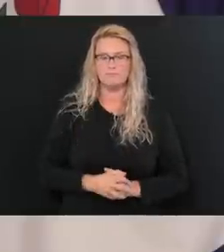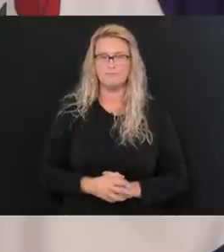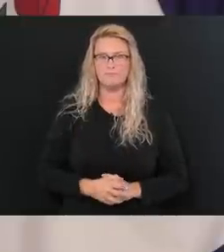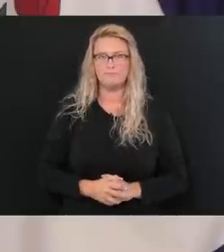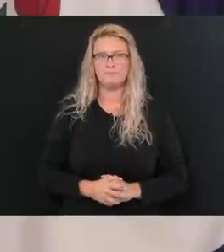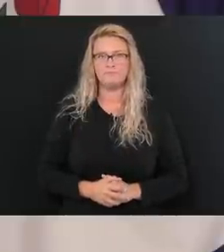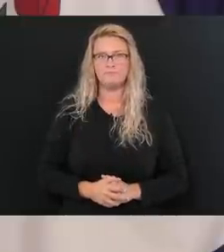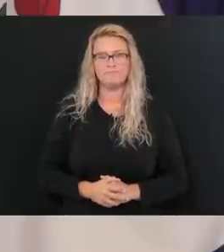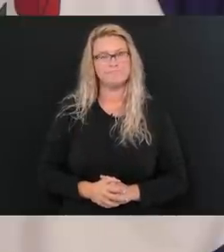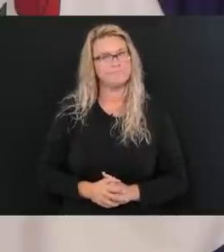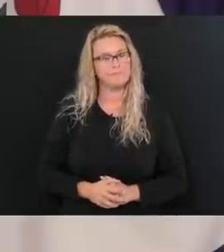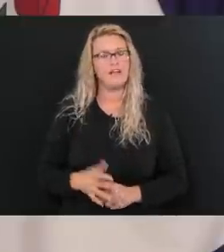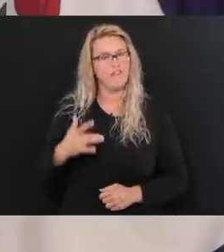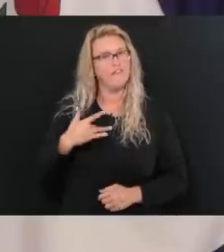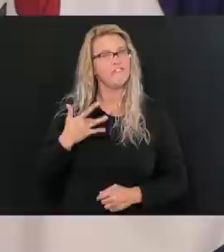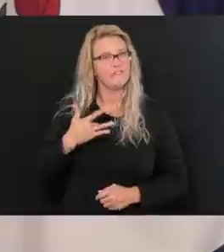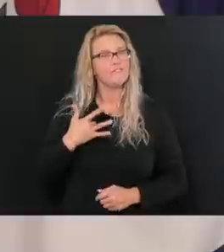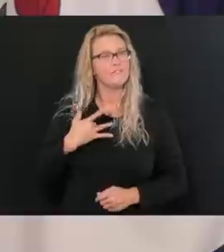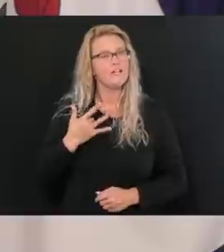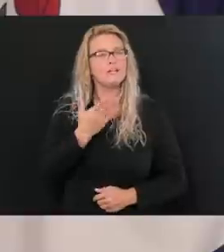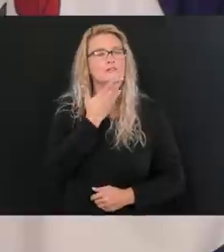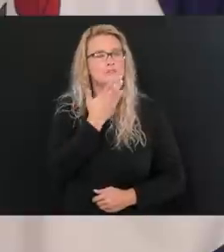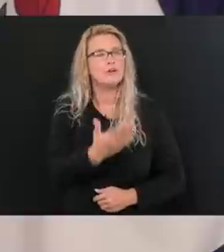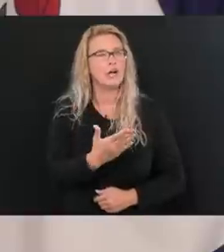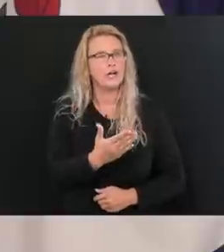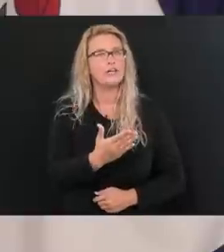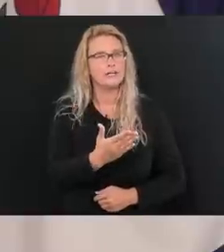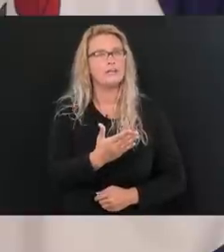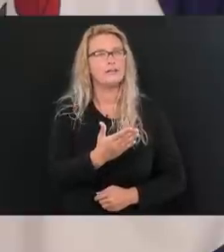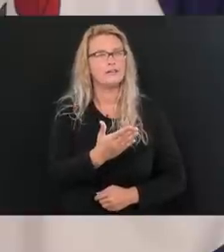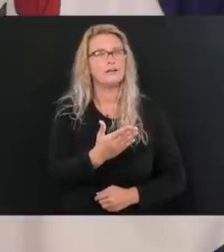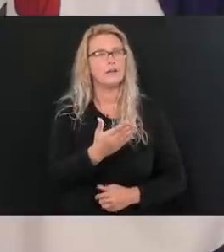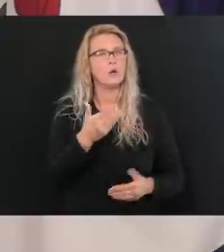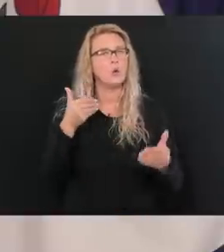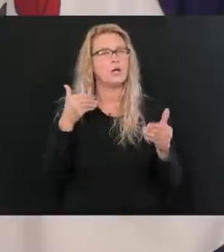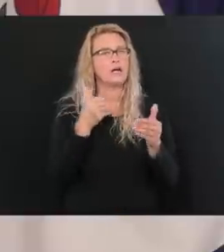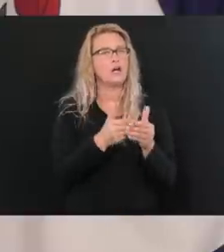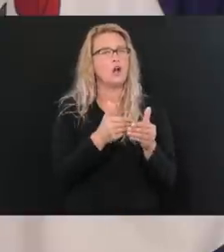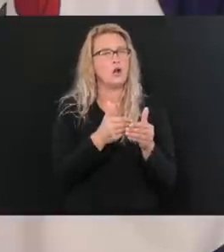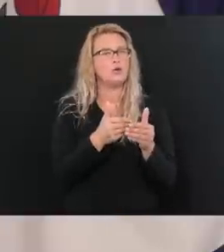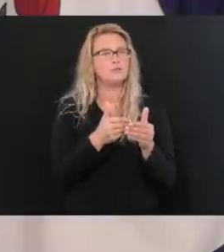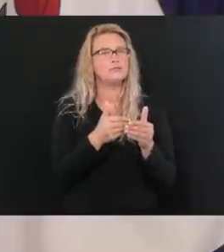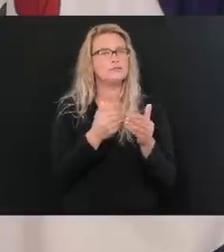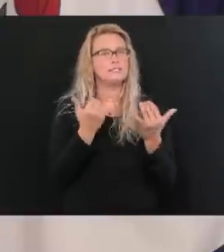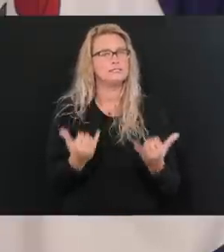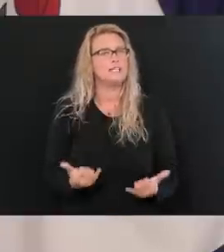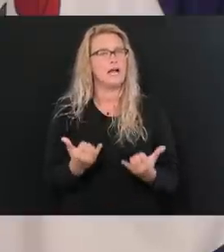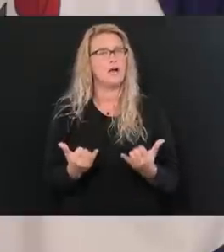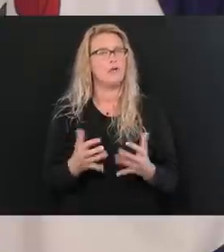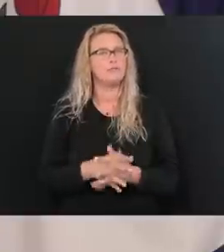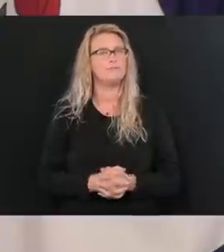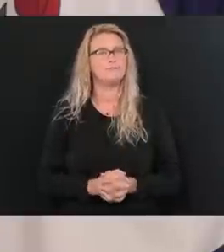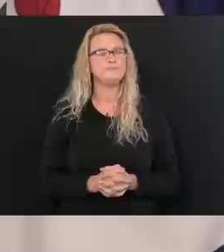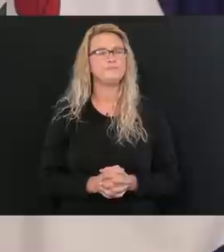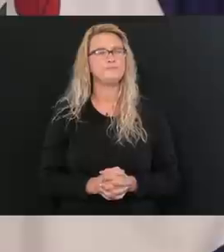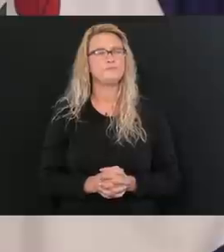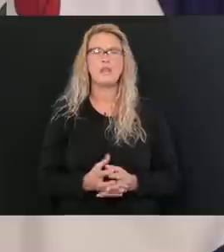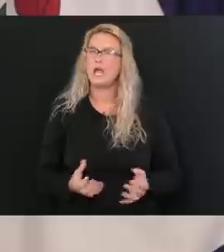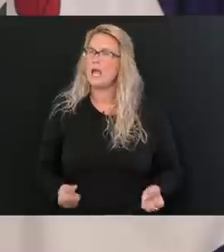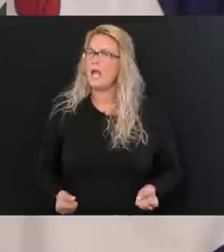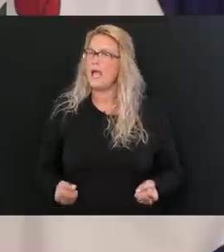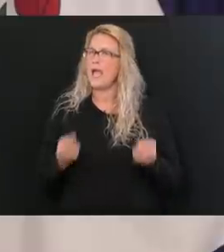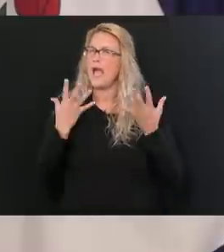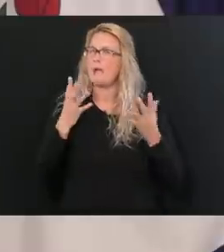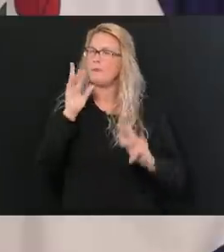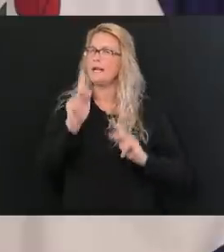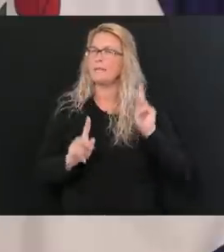we feel daggum good that we're really, really, really close to having it now. How many people would